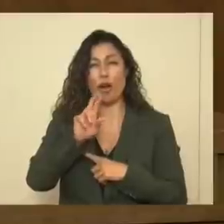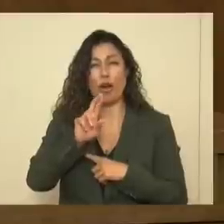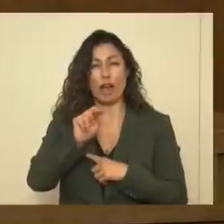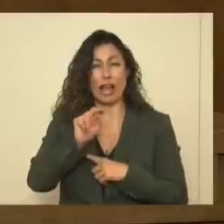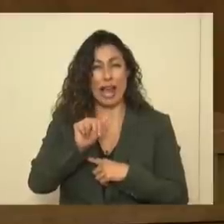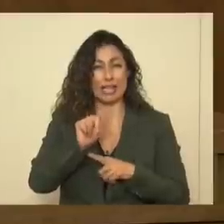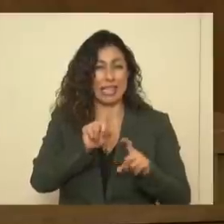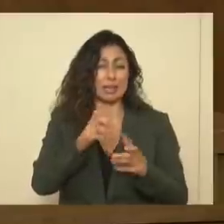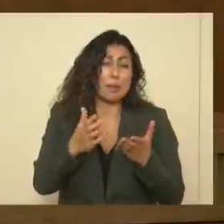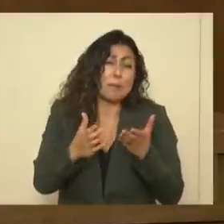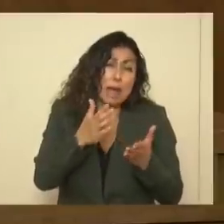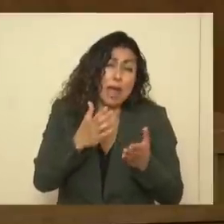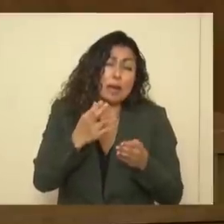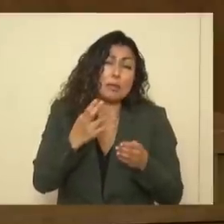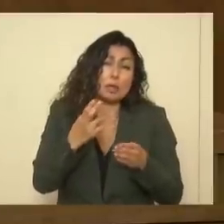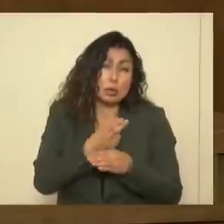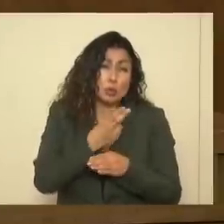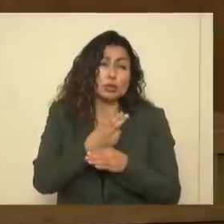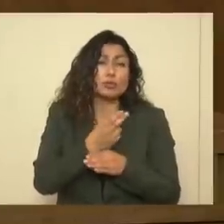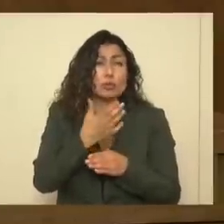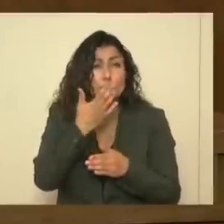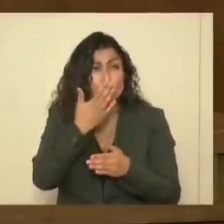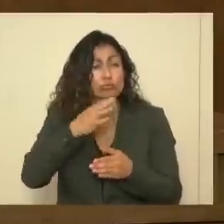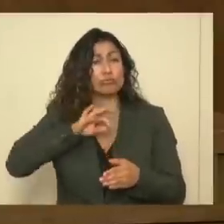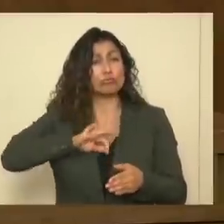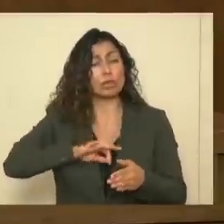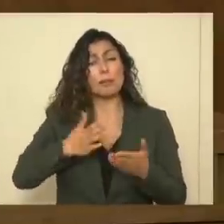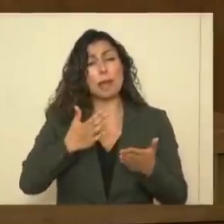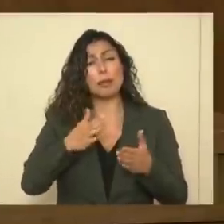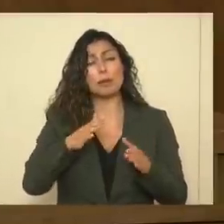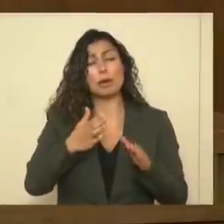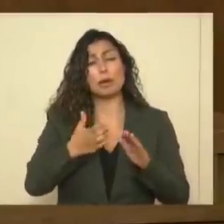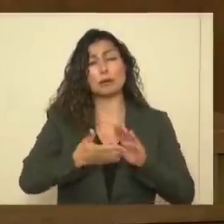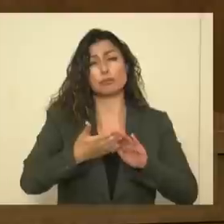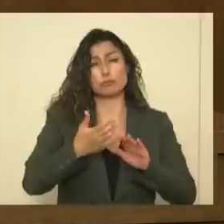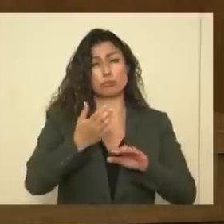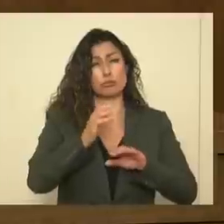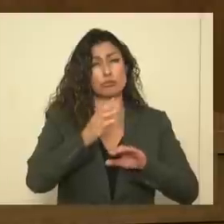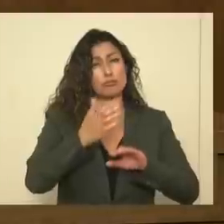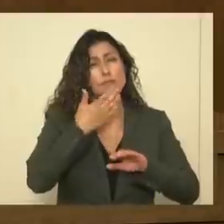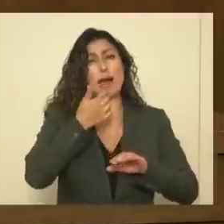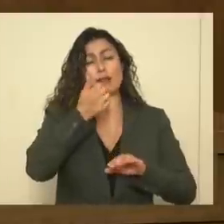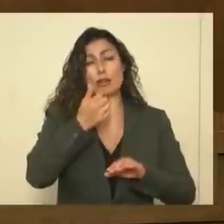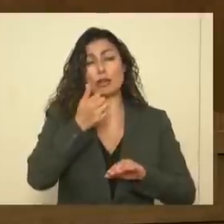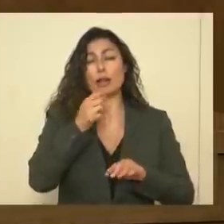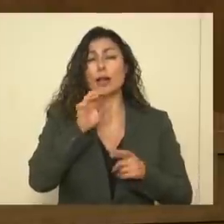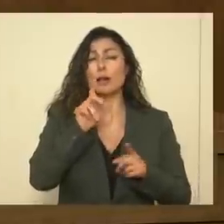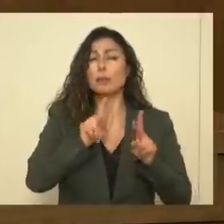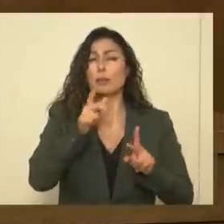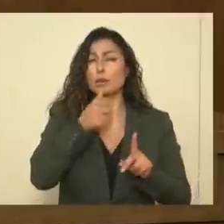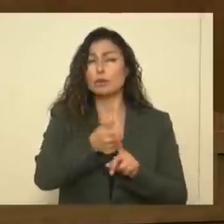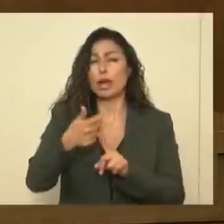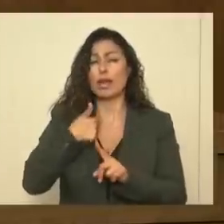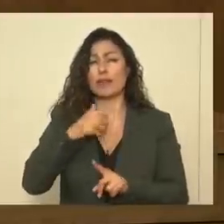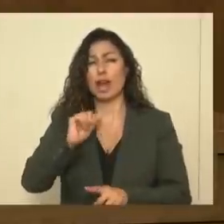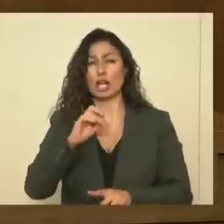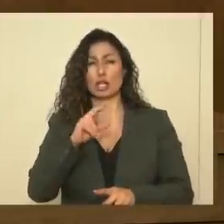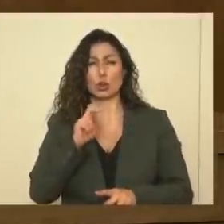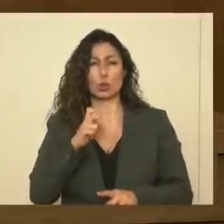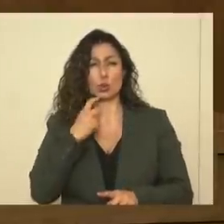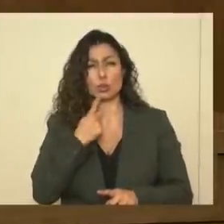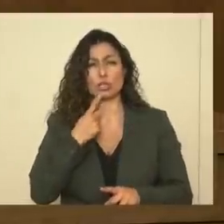be of use and may perform better. We know that if you're in people who have acute symptoms of COVID